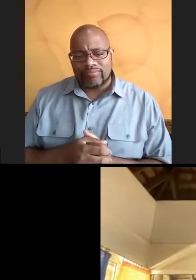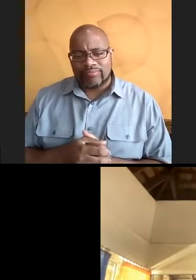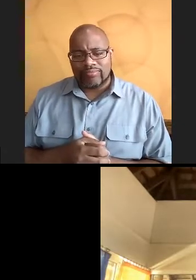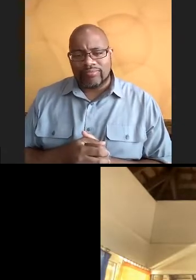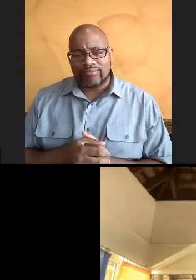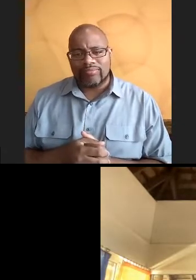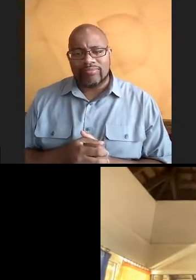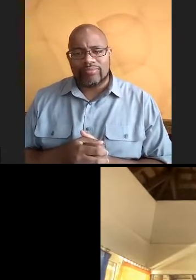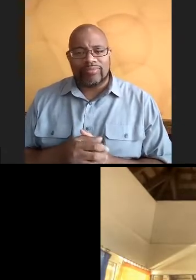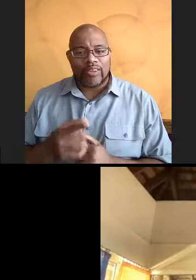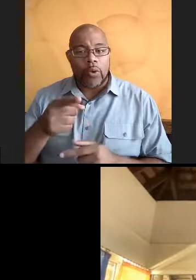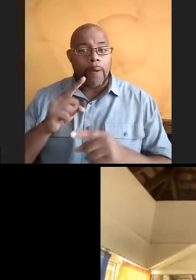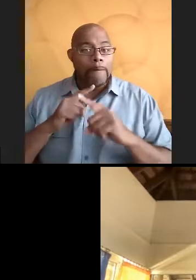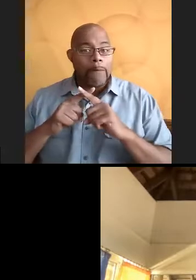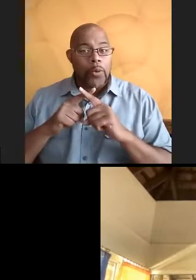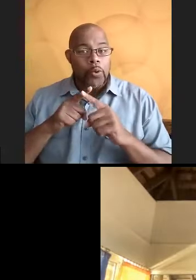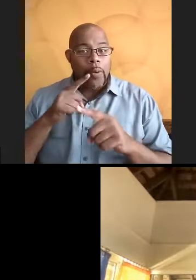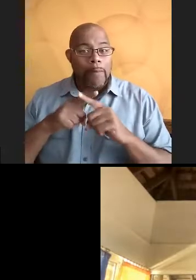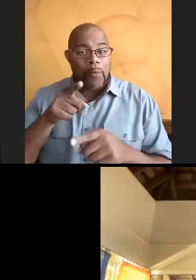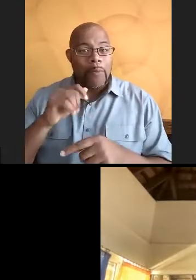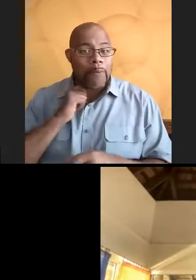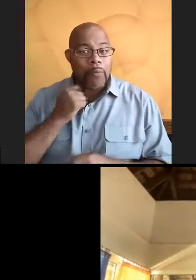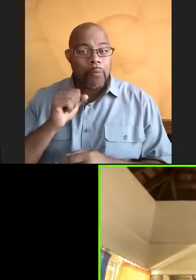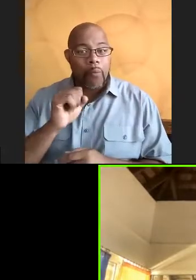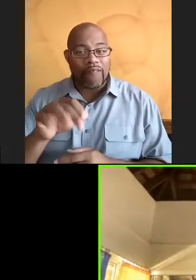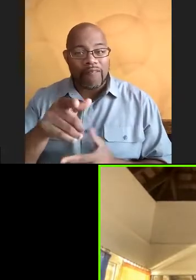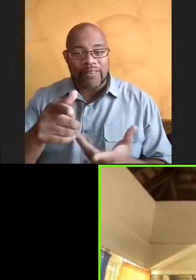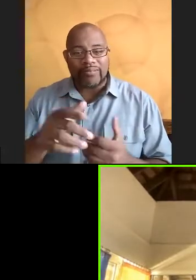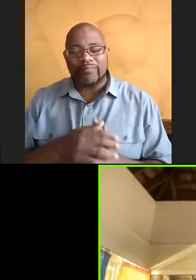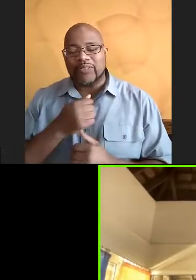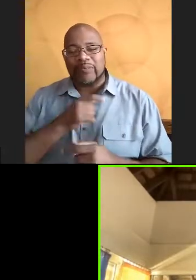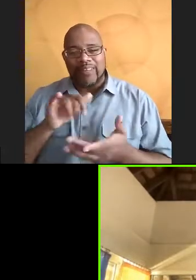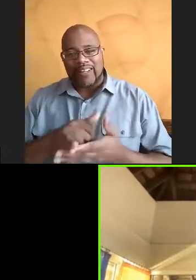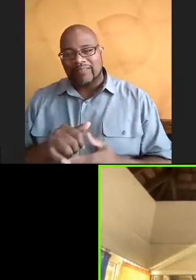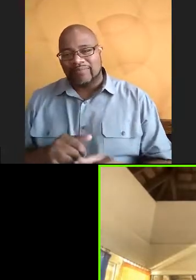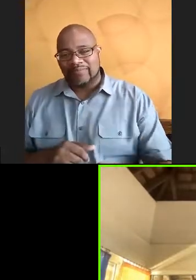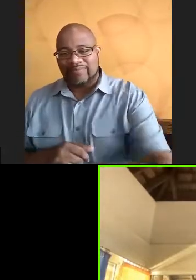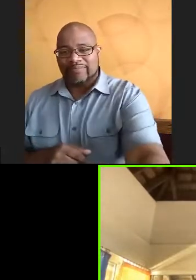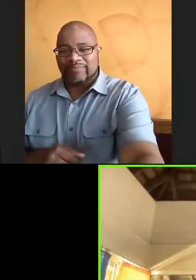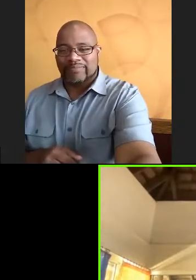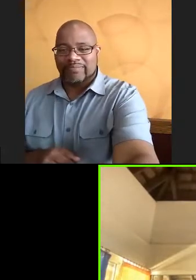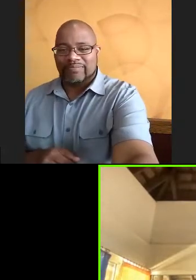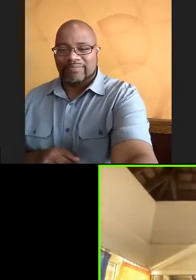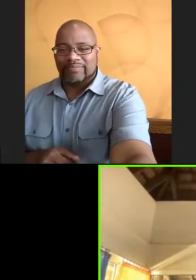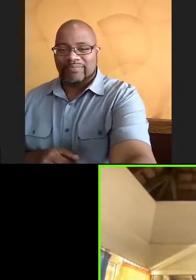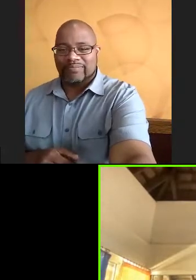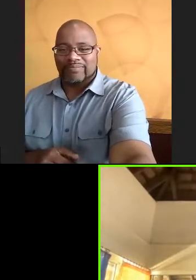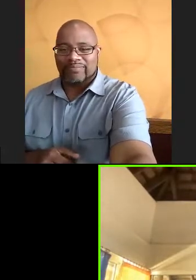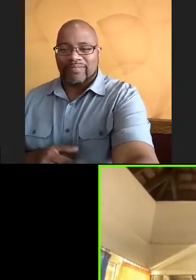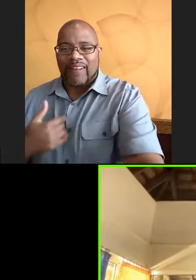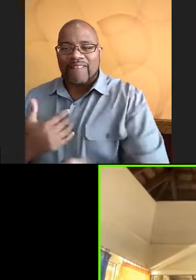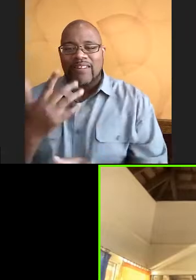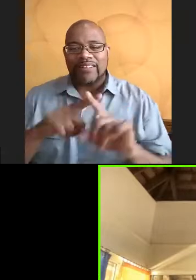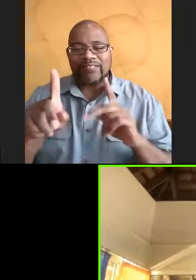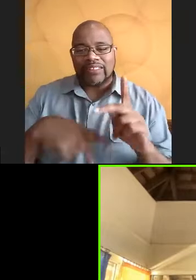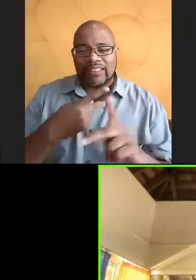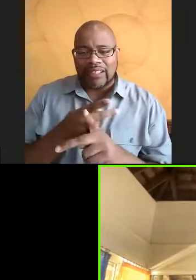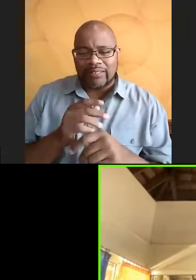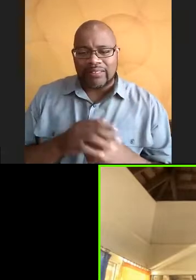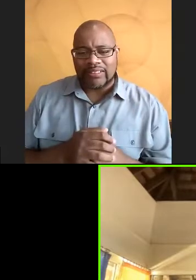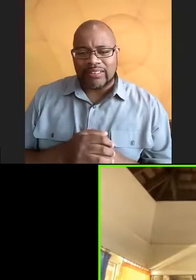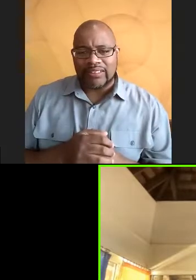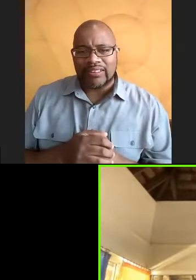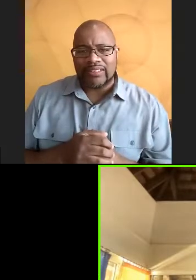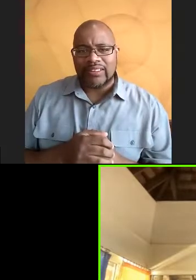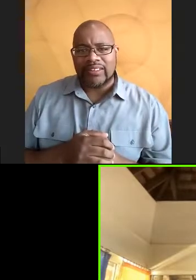You're muted, Maddie. You're muted. Sorry about that. So we have five different sites. The site that our experiment is